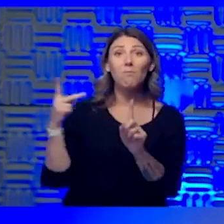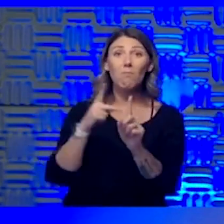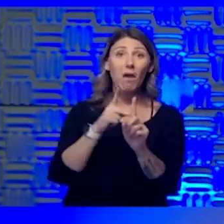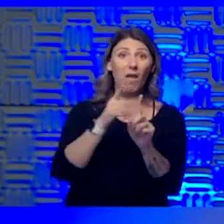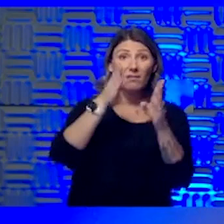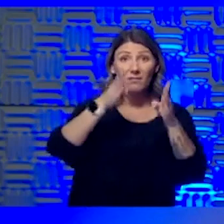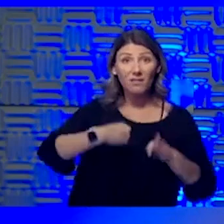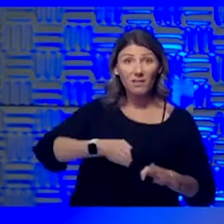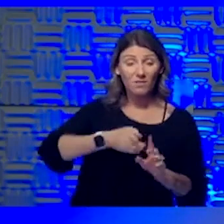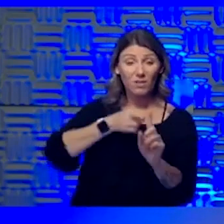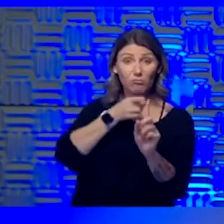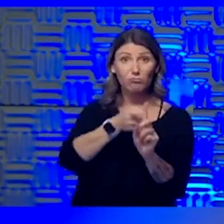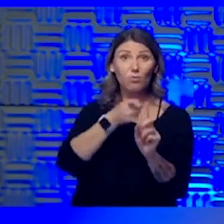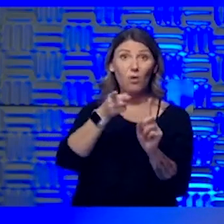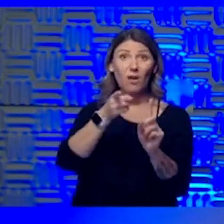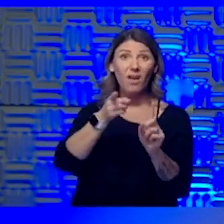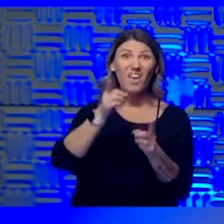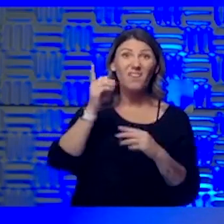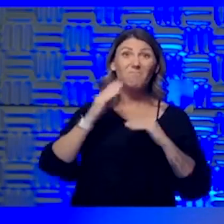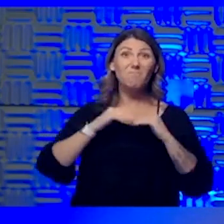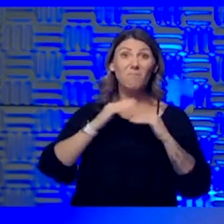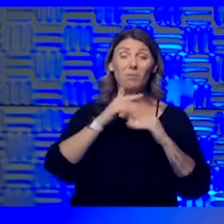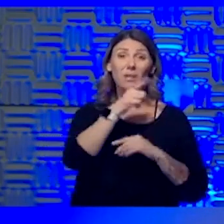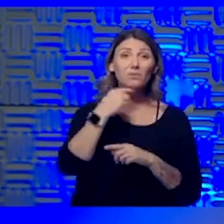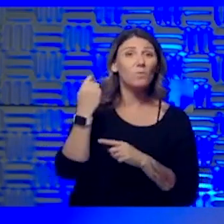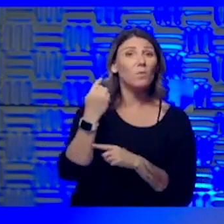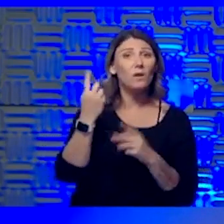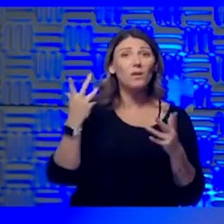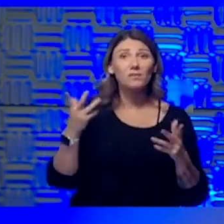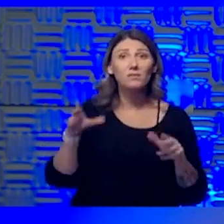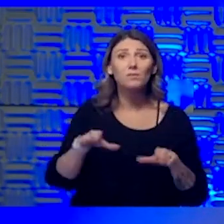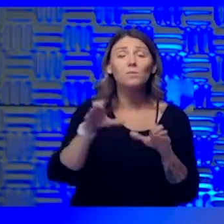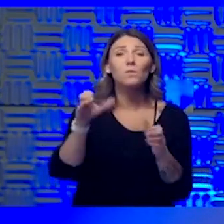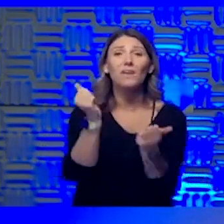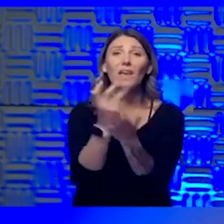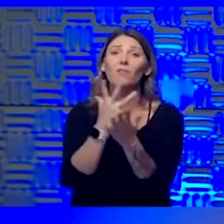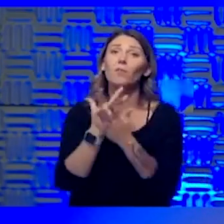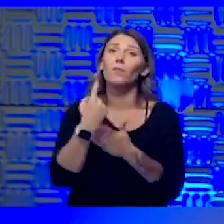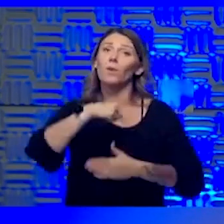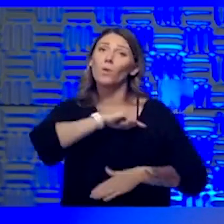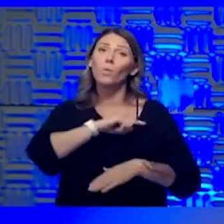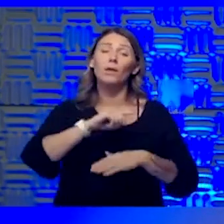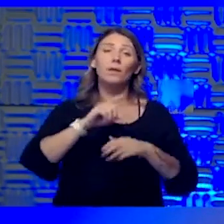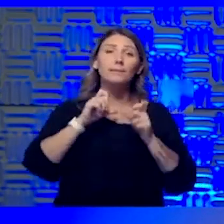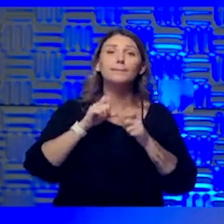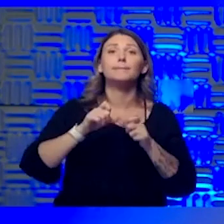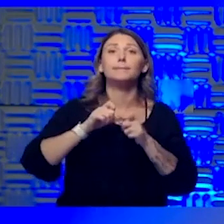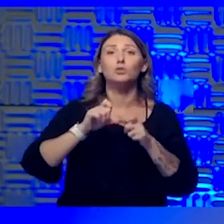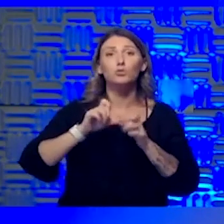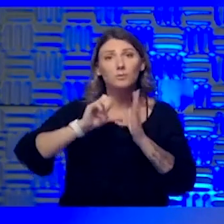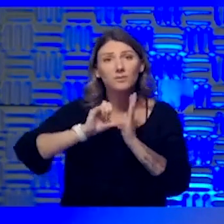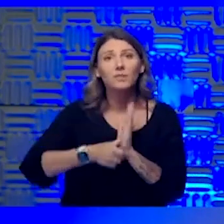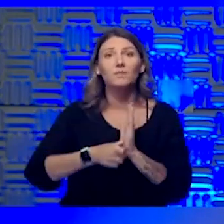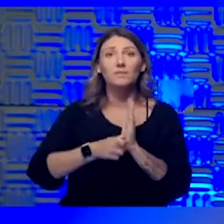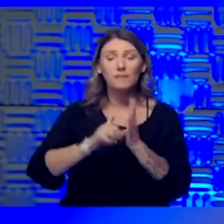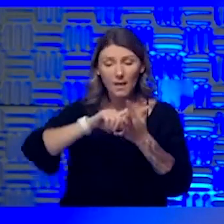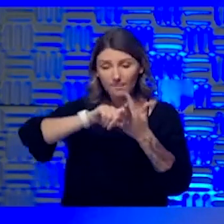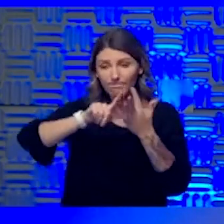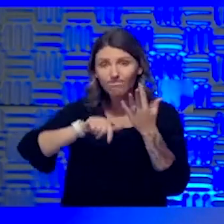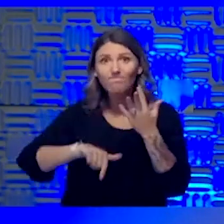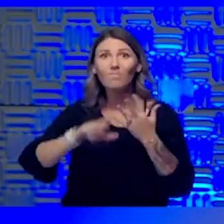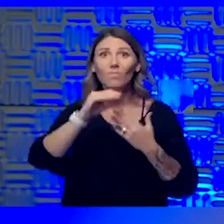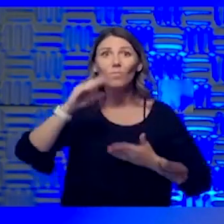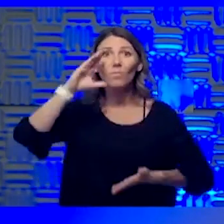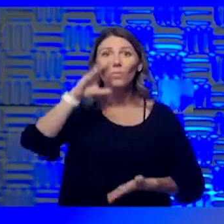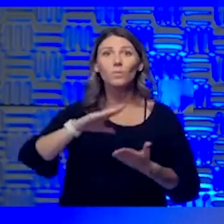risk as much as possible, doing those things that we've continued to, to endorse, continuing to do those. And I think that way you can reduce your risk